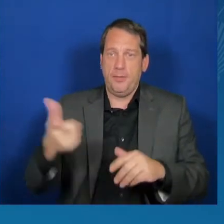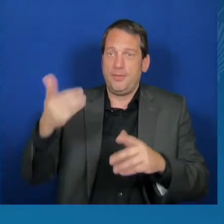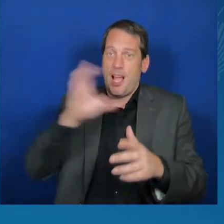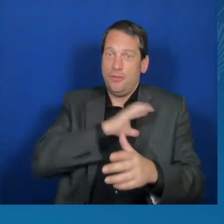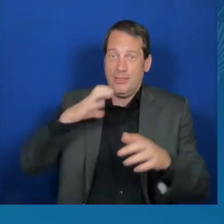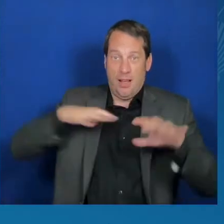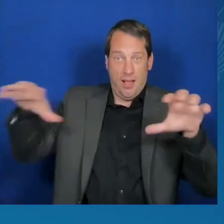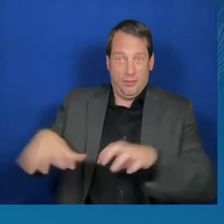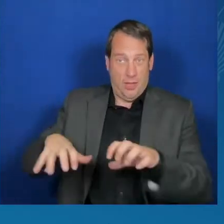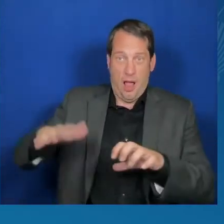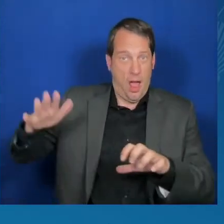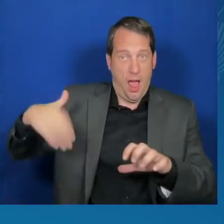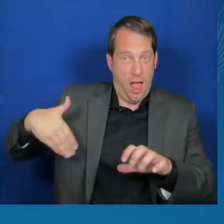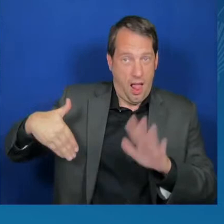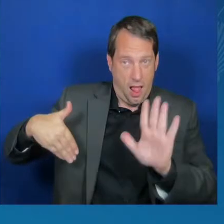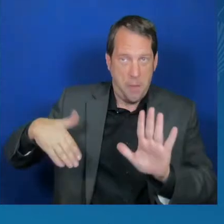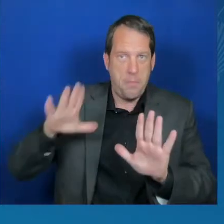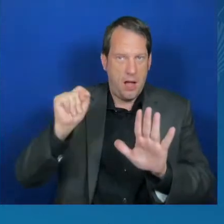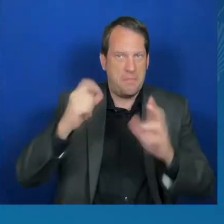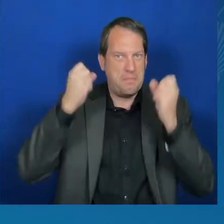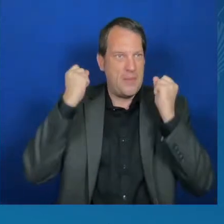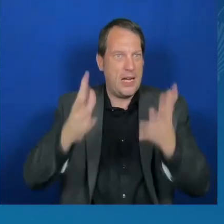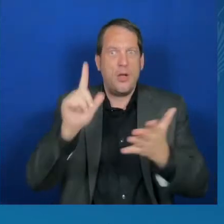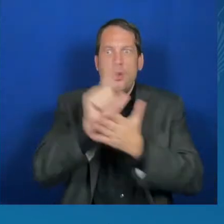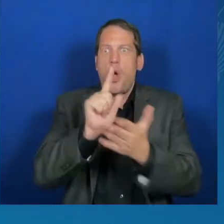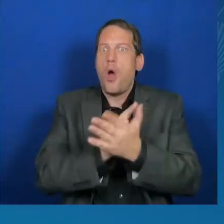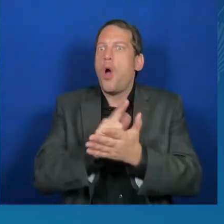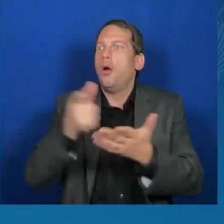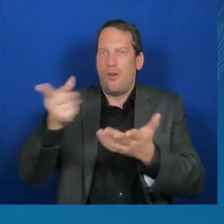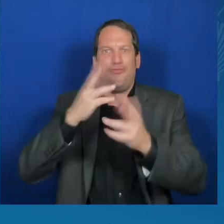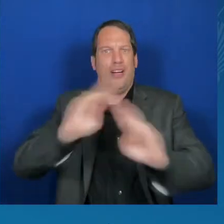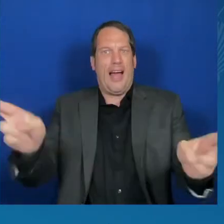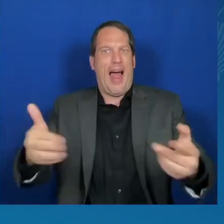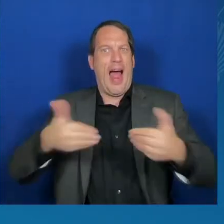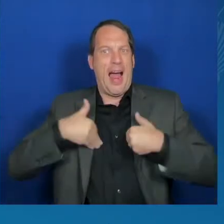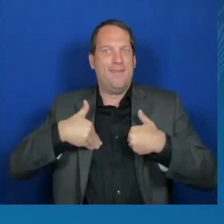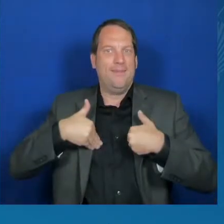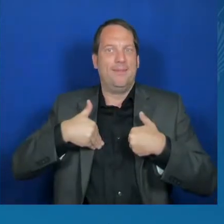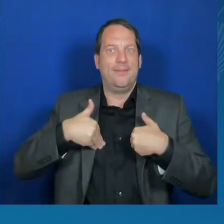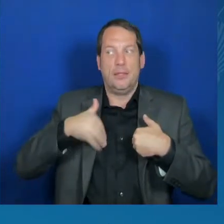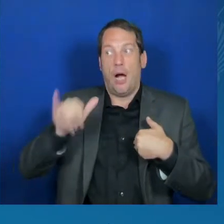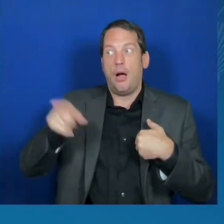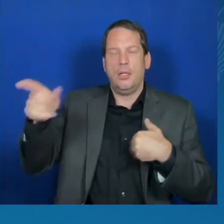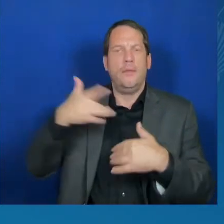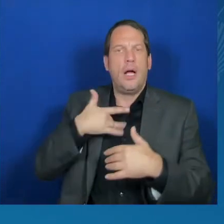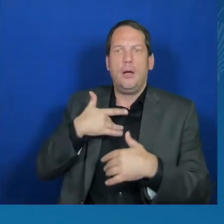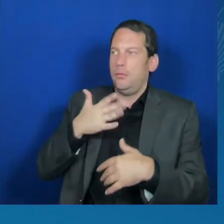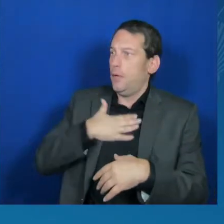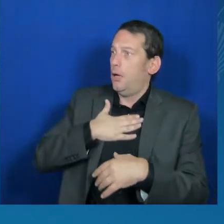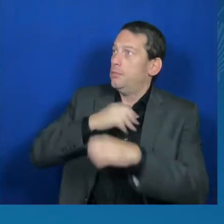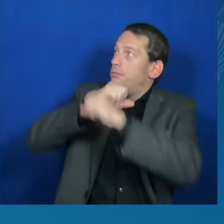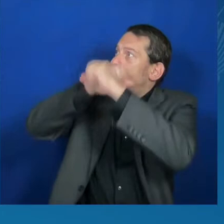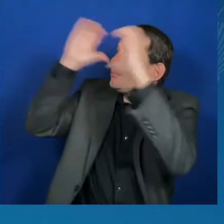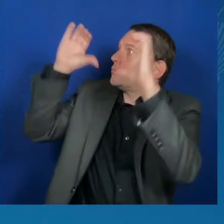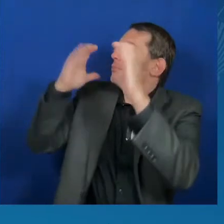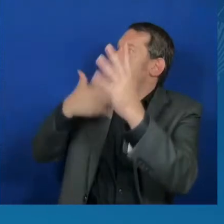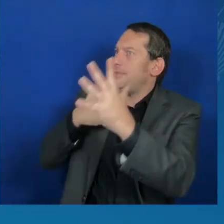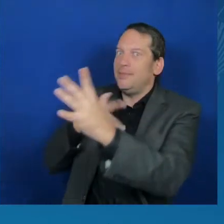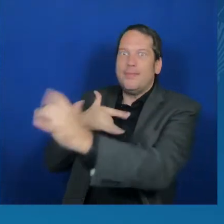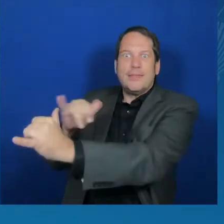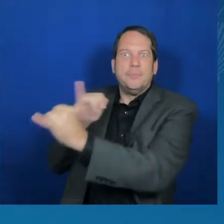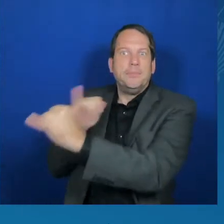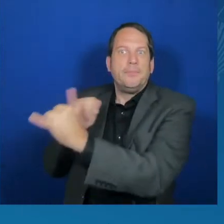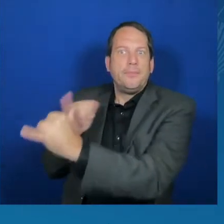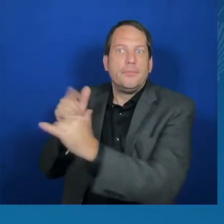that reflect our nation's longstanding commitment to the principles of privacy, transparency,